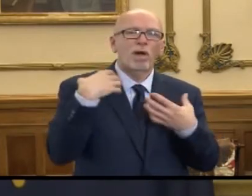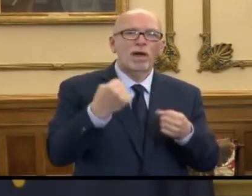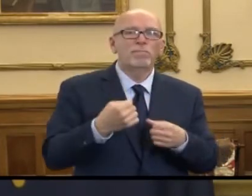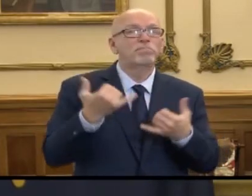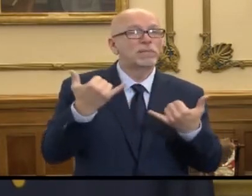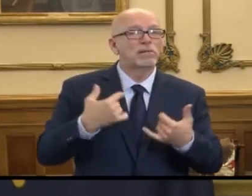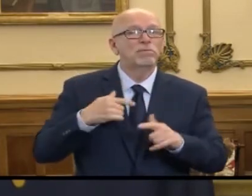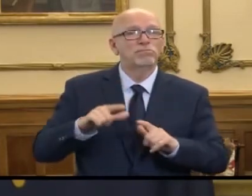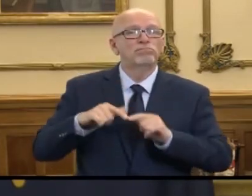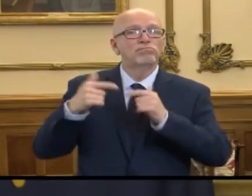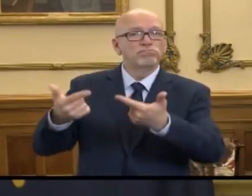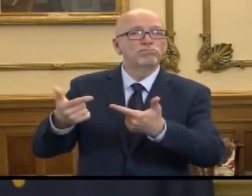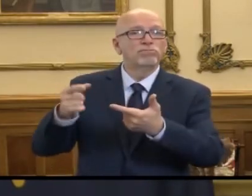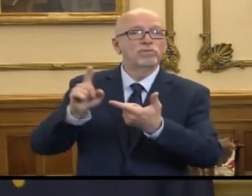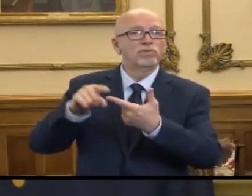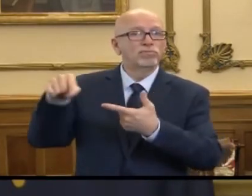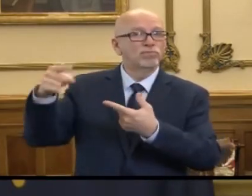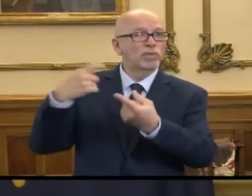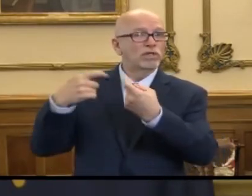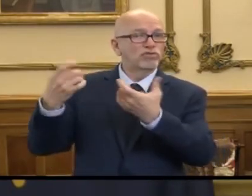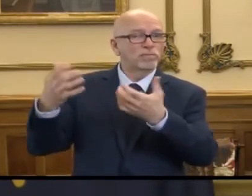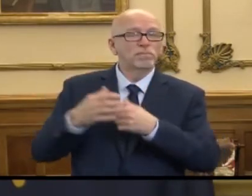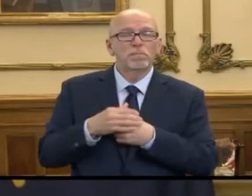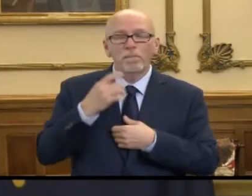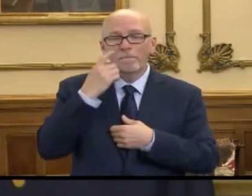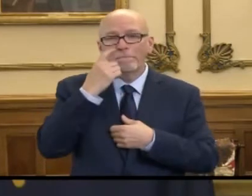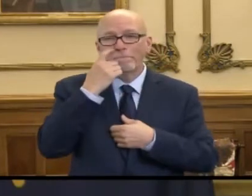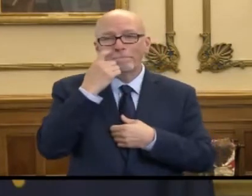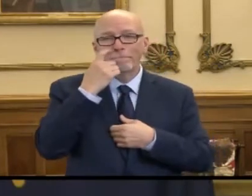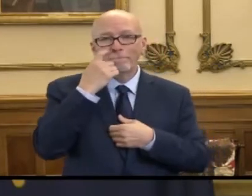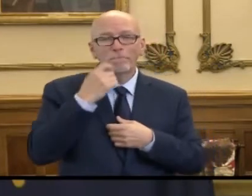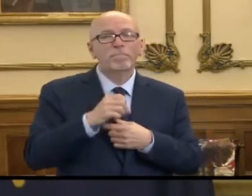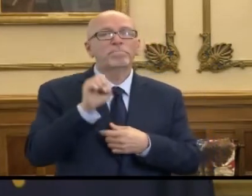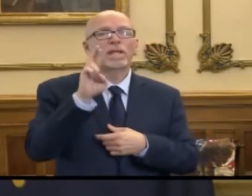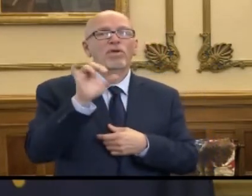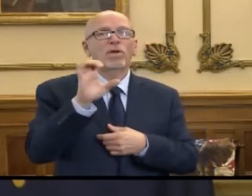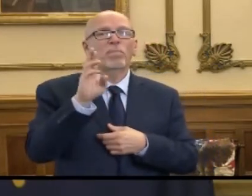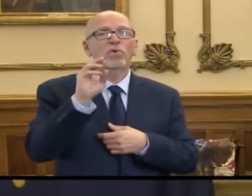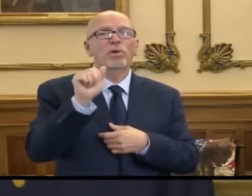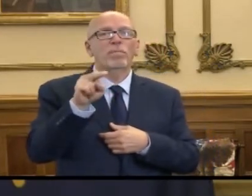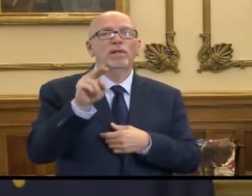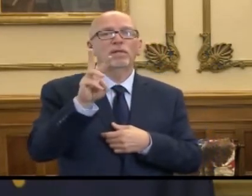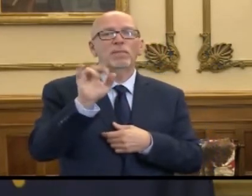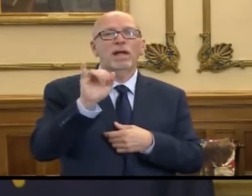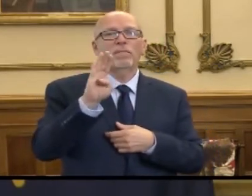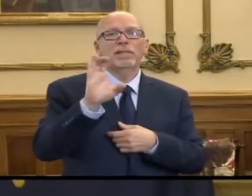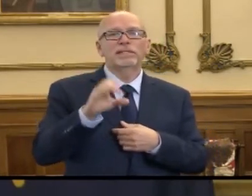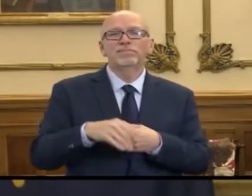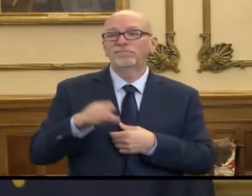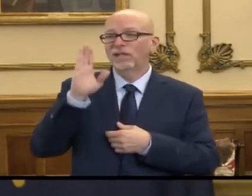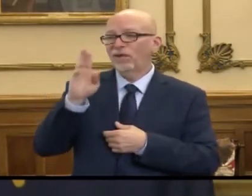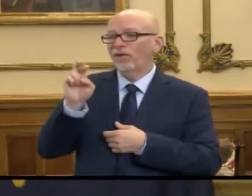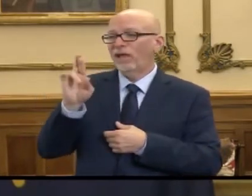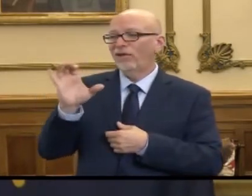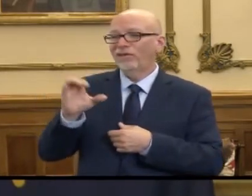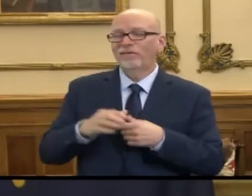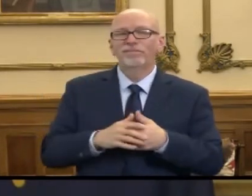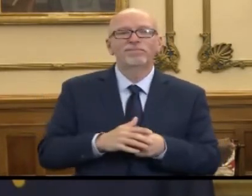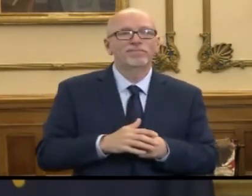we'll turn to the line of questions. Eric Berman, WIBC. Good afternoon, Eric.